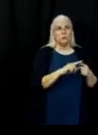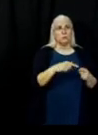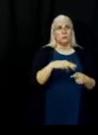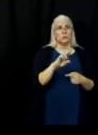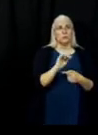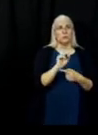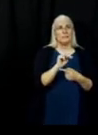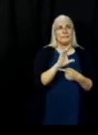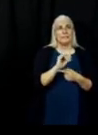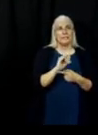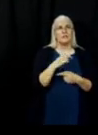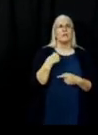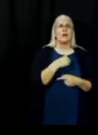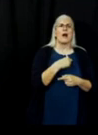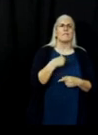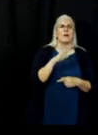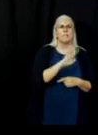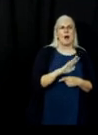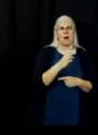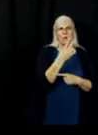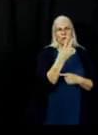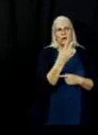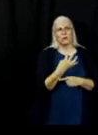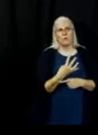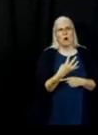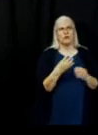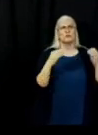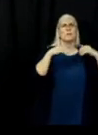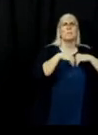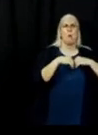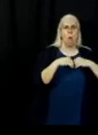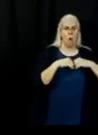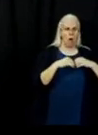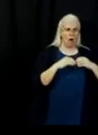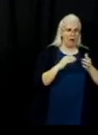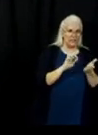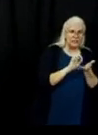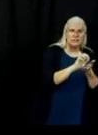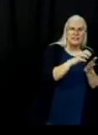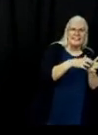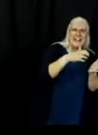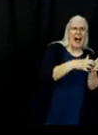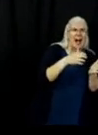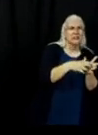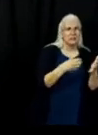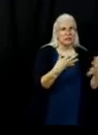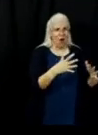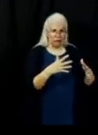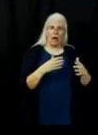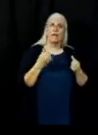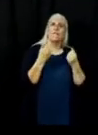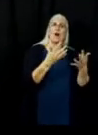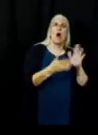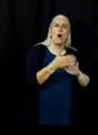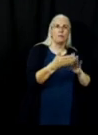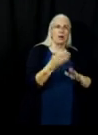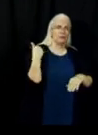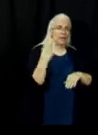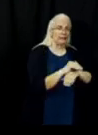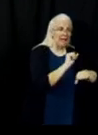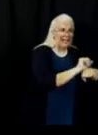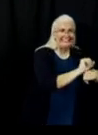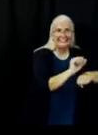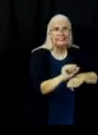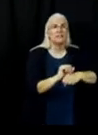three-quarters more hand line and road systems there in a firing operation last night that was completed. All those lines are